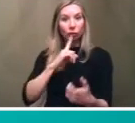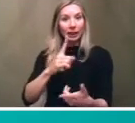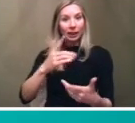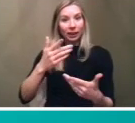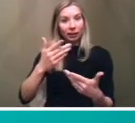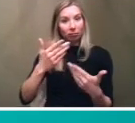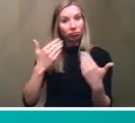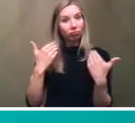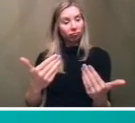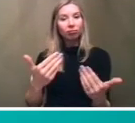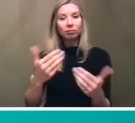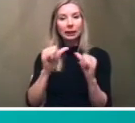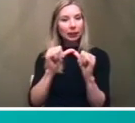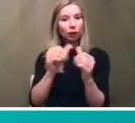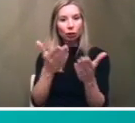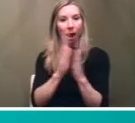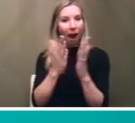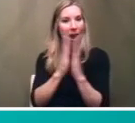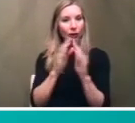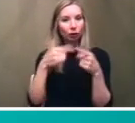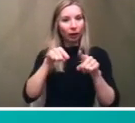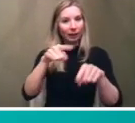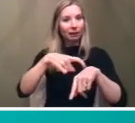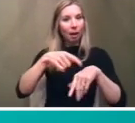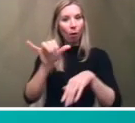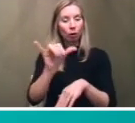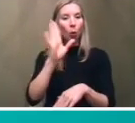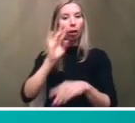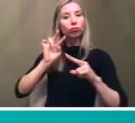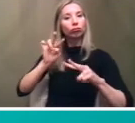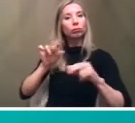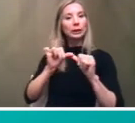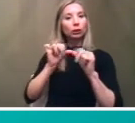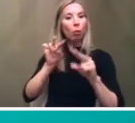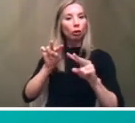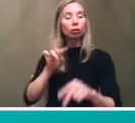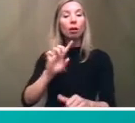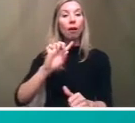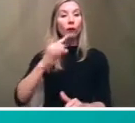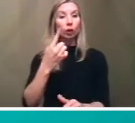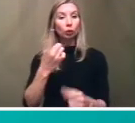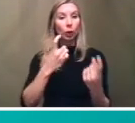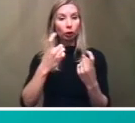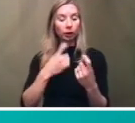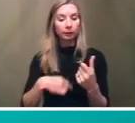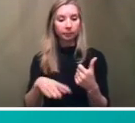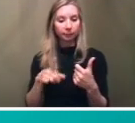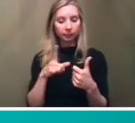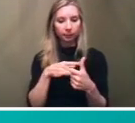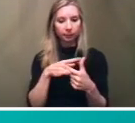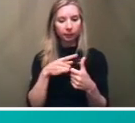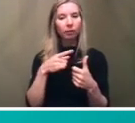ask questions during this session as well and we'll uh we'll be monitoring those uh so the first question um is while